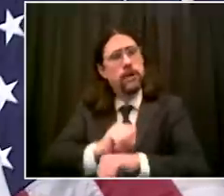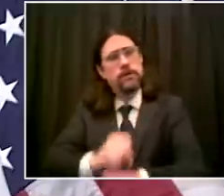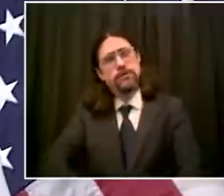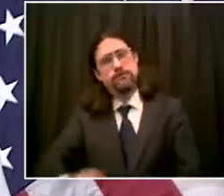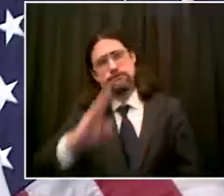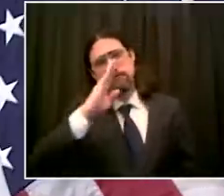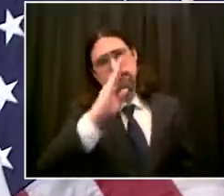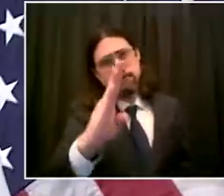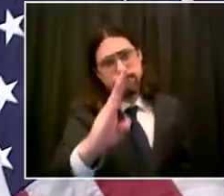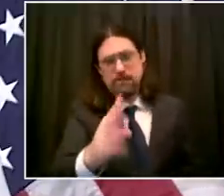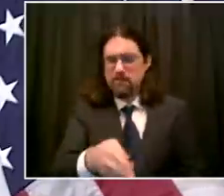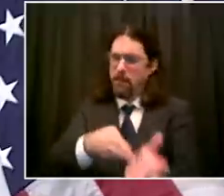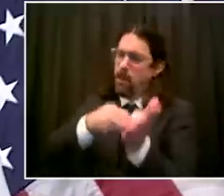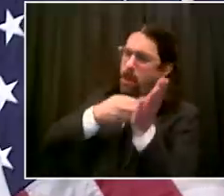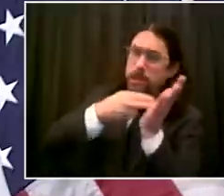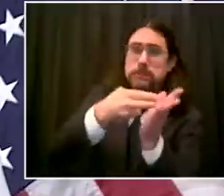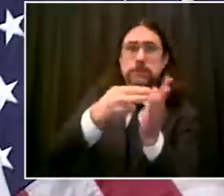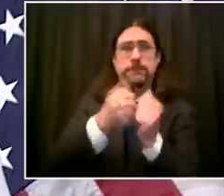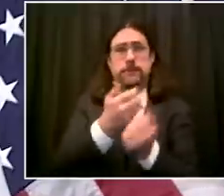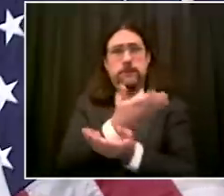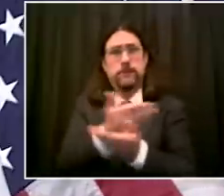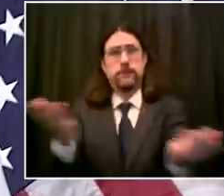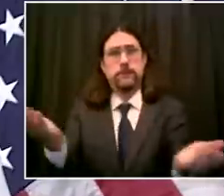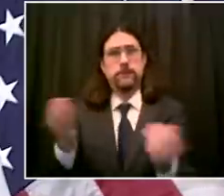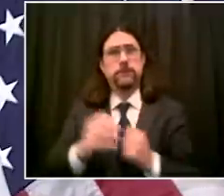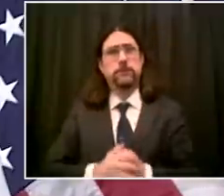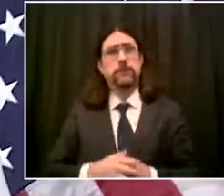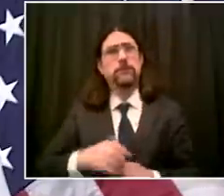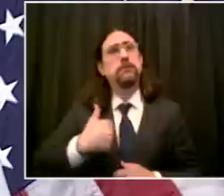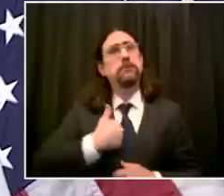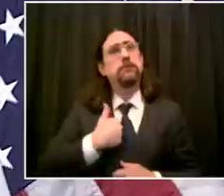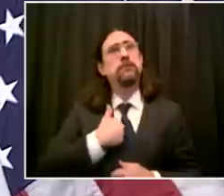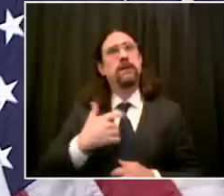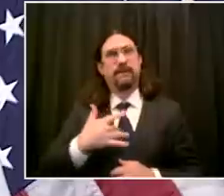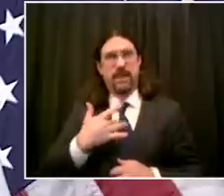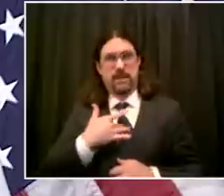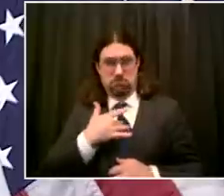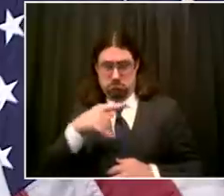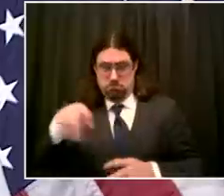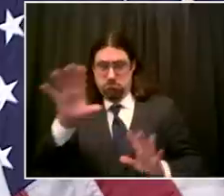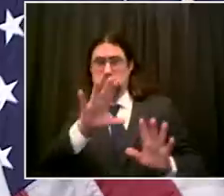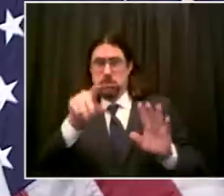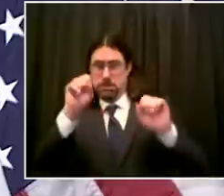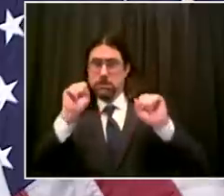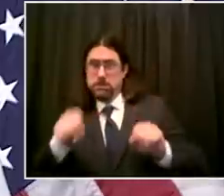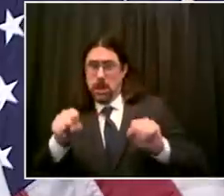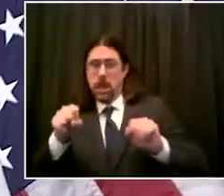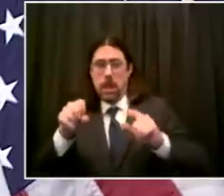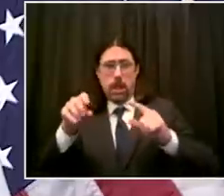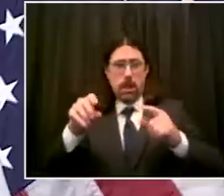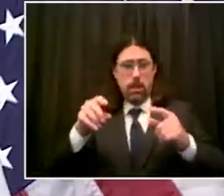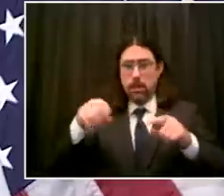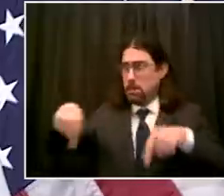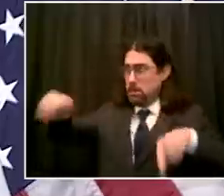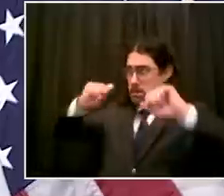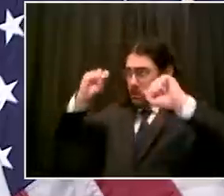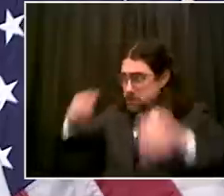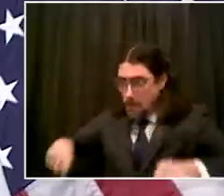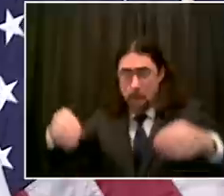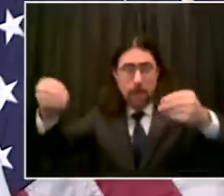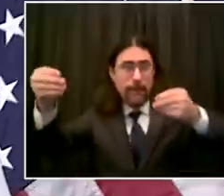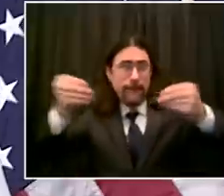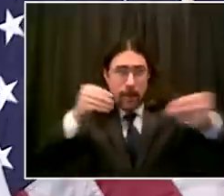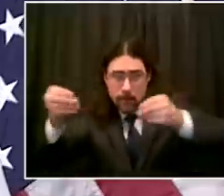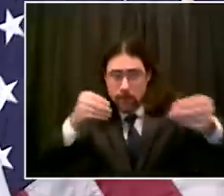point where we can relax more restrictions that's the time to do it when you believe not only have you hit the indicators but that you can make it